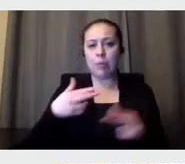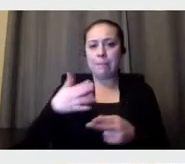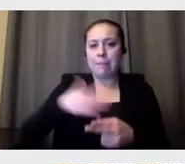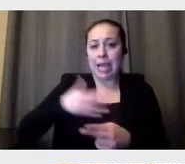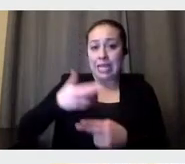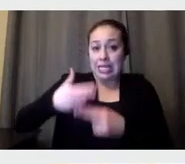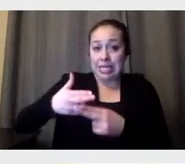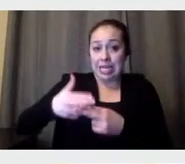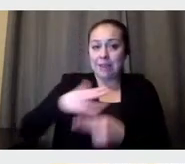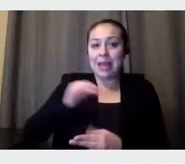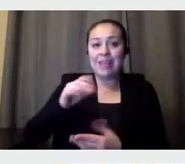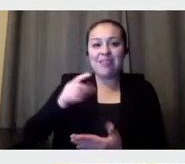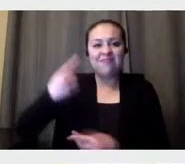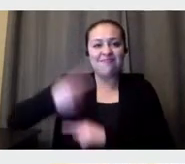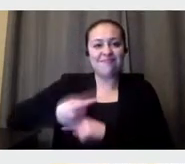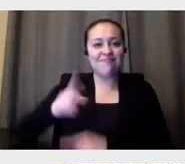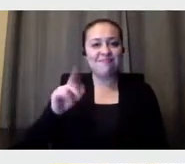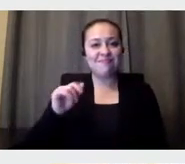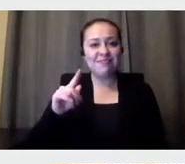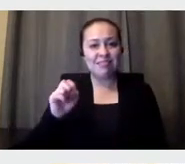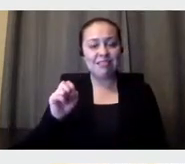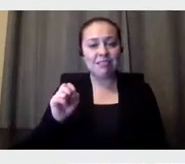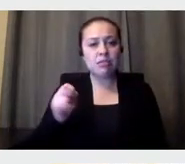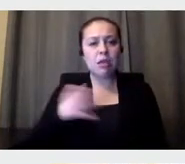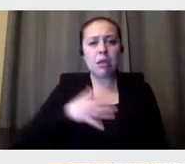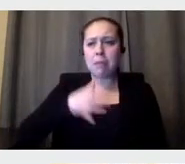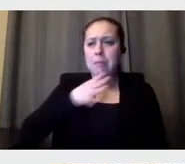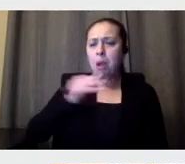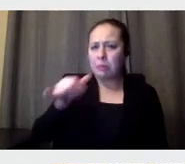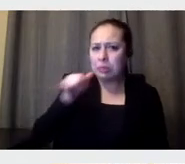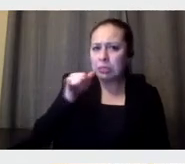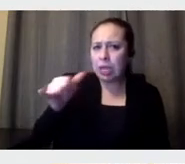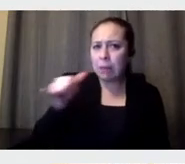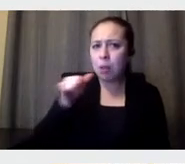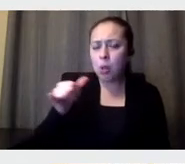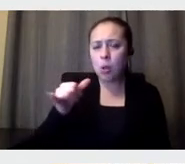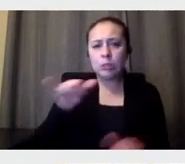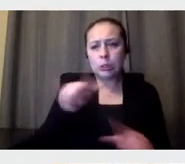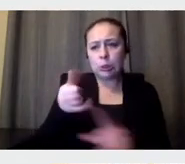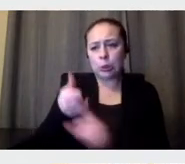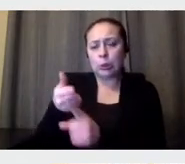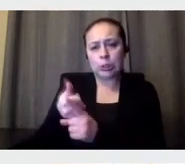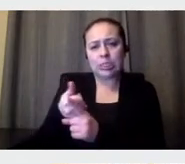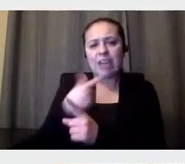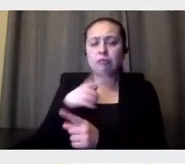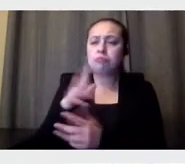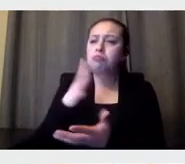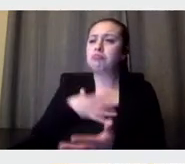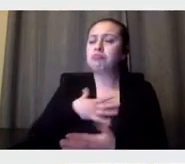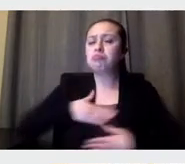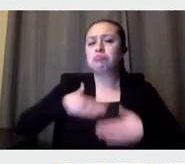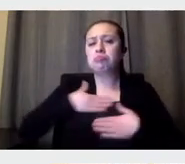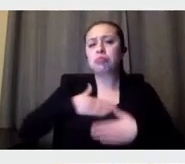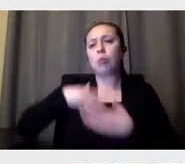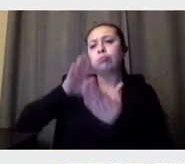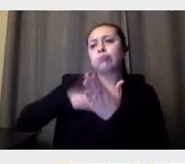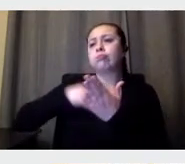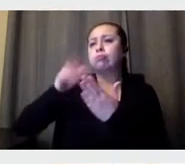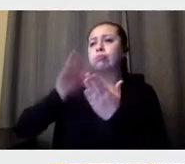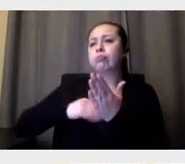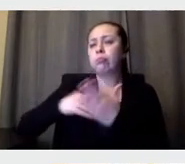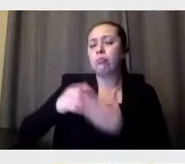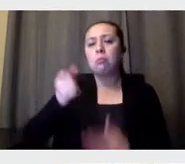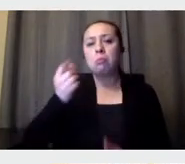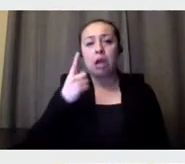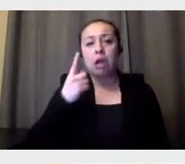as a hobby. So she was, if you see, and that's an image that I have there at my, at my website. If you see my